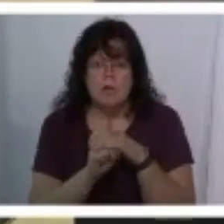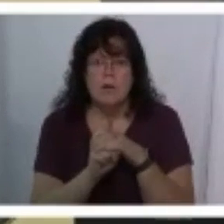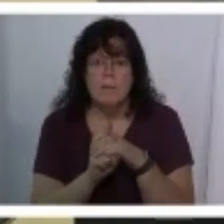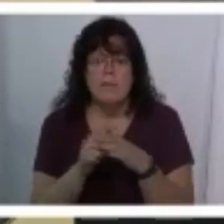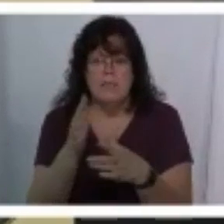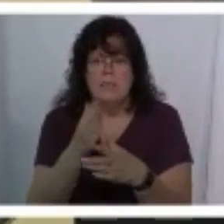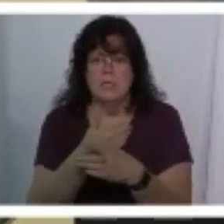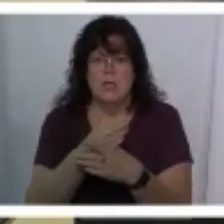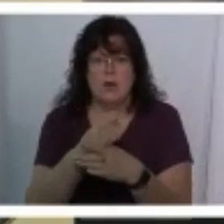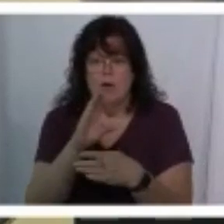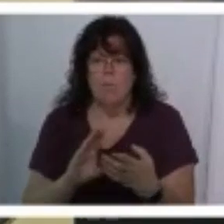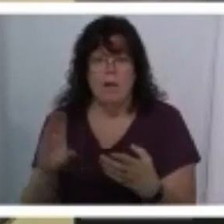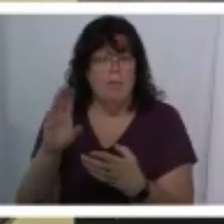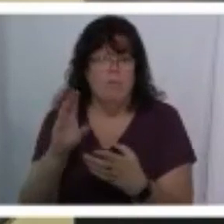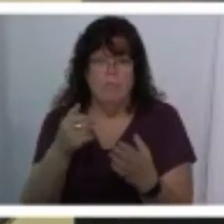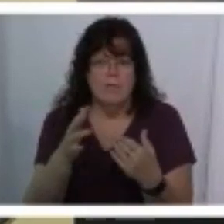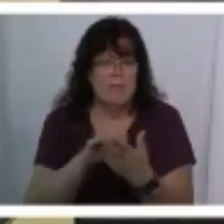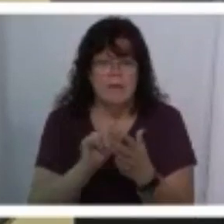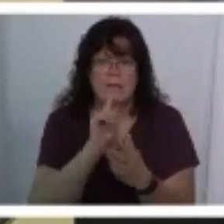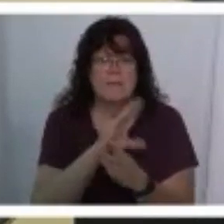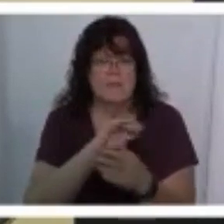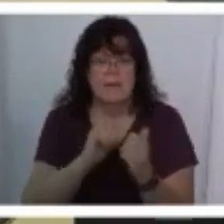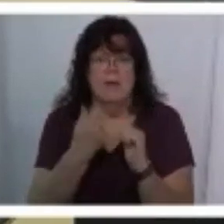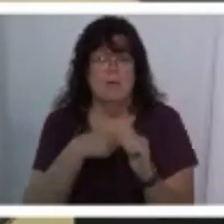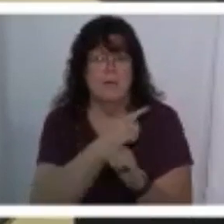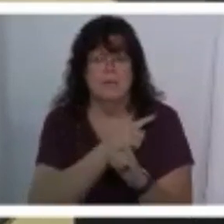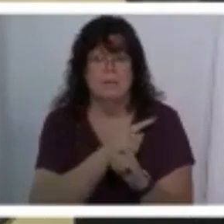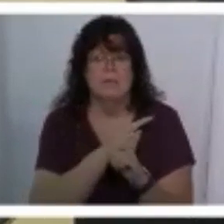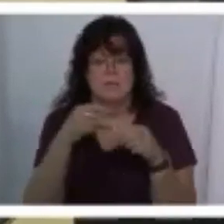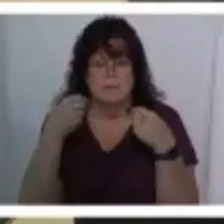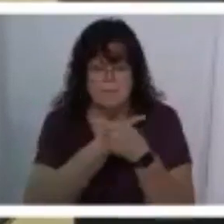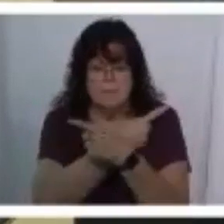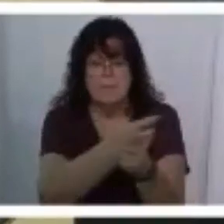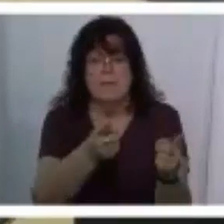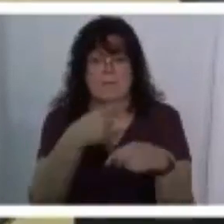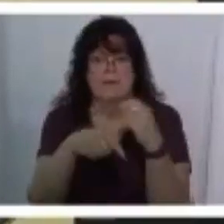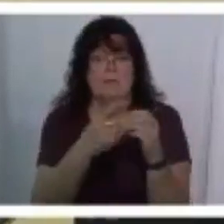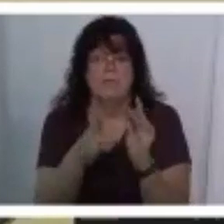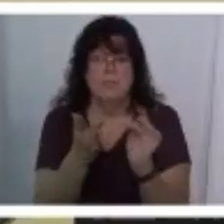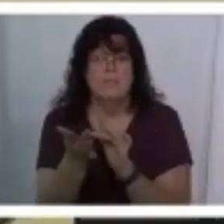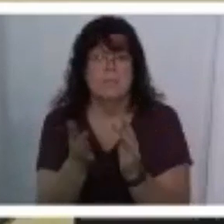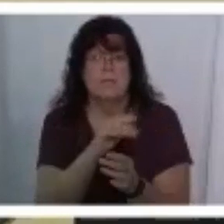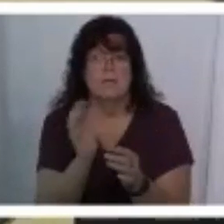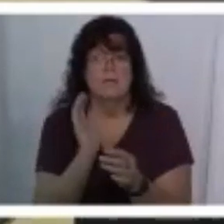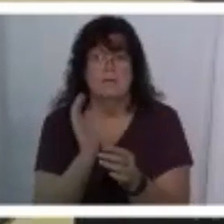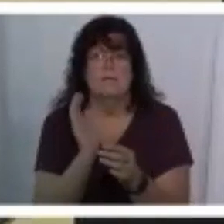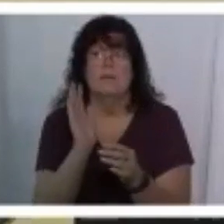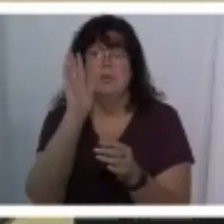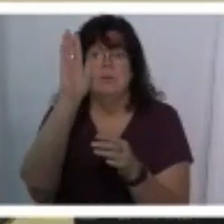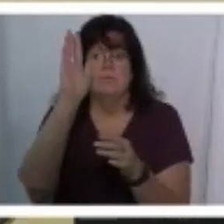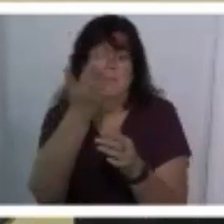share the wealth and how we can spread the word and so this is part of us uh helping and and share and spreading